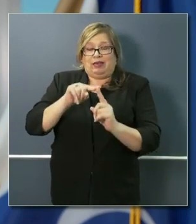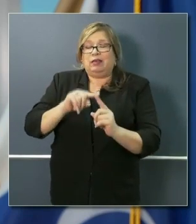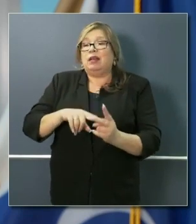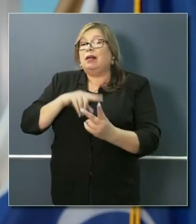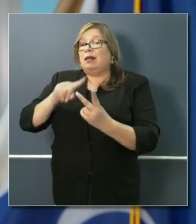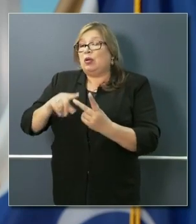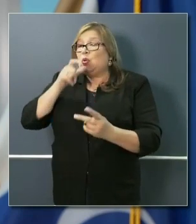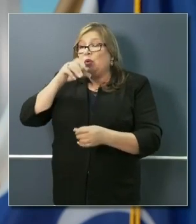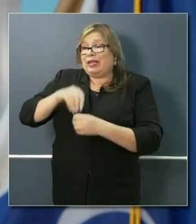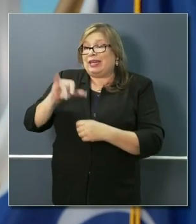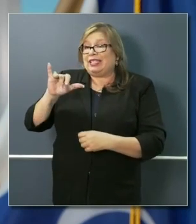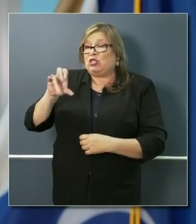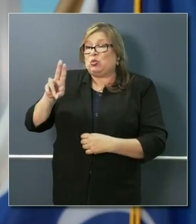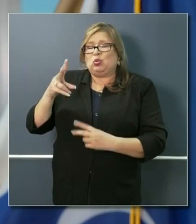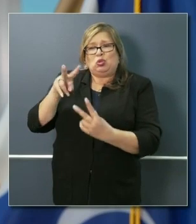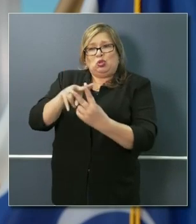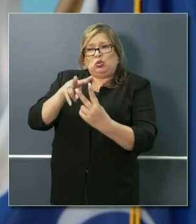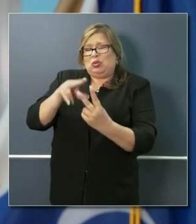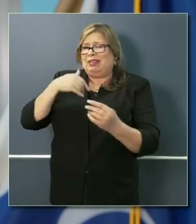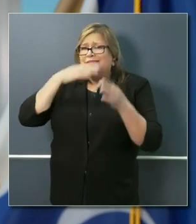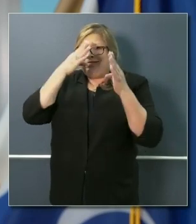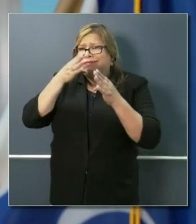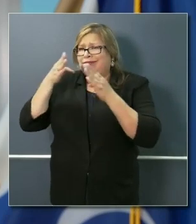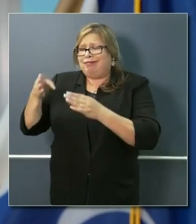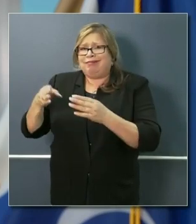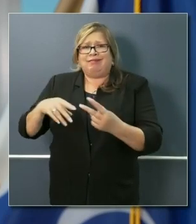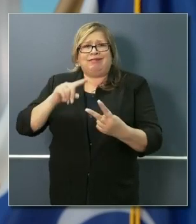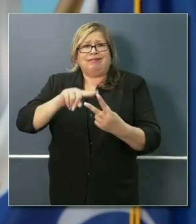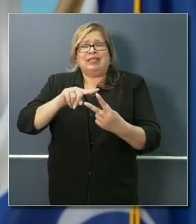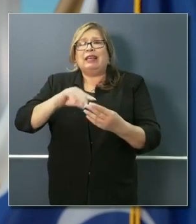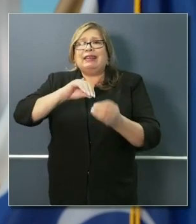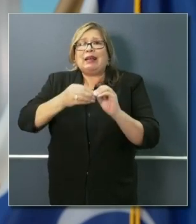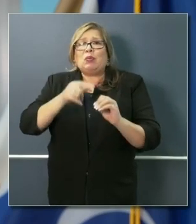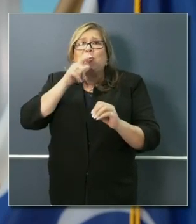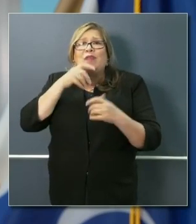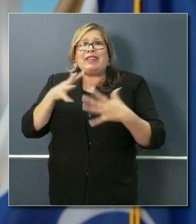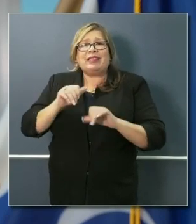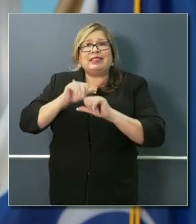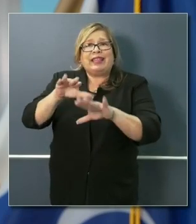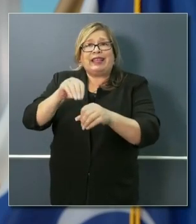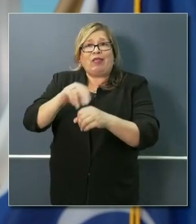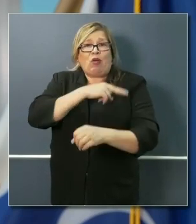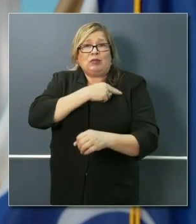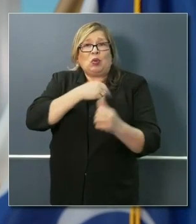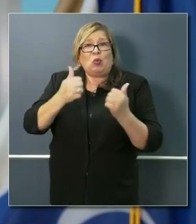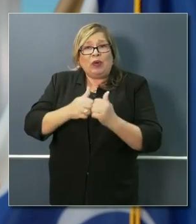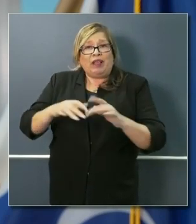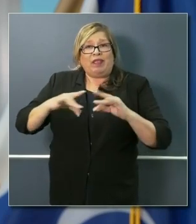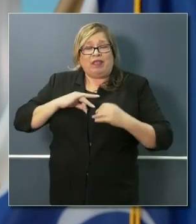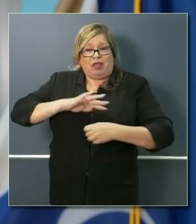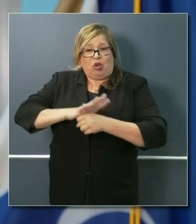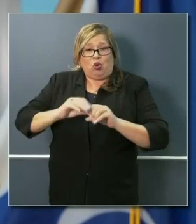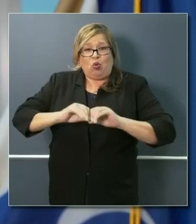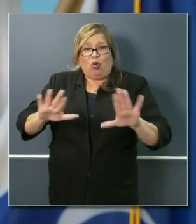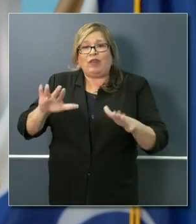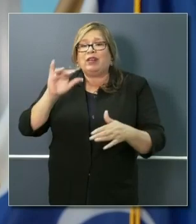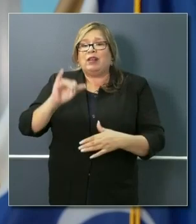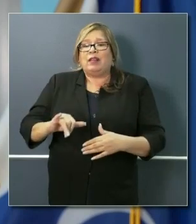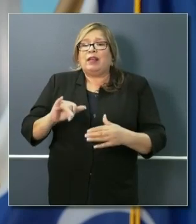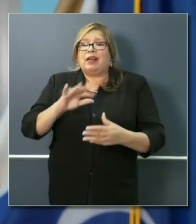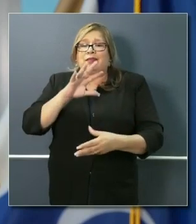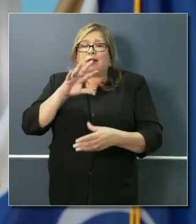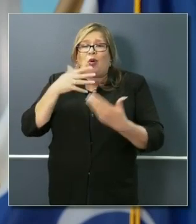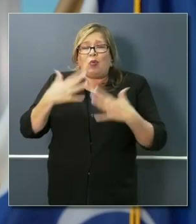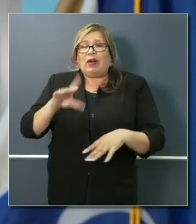,922 COVID positive that have been hospitalized and 816 that are in the ICU.